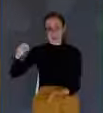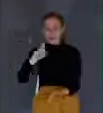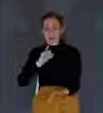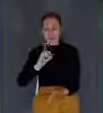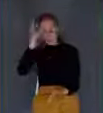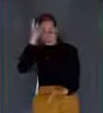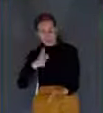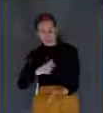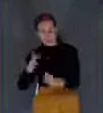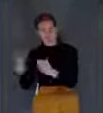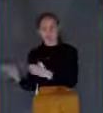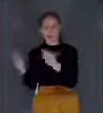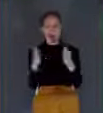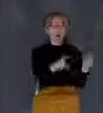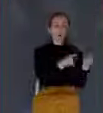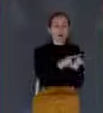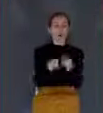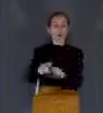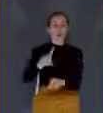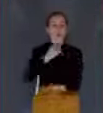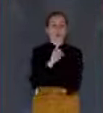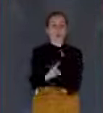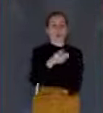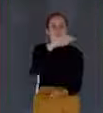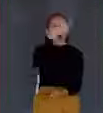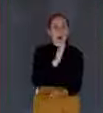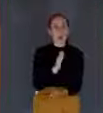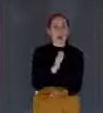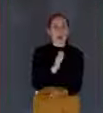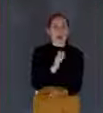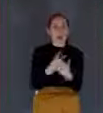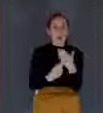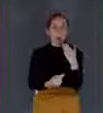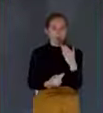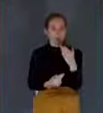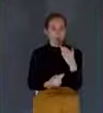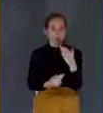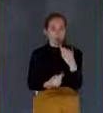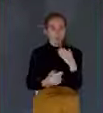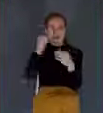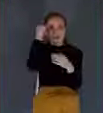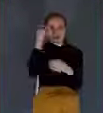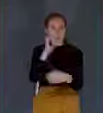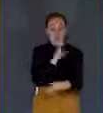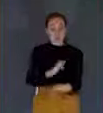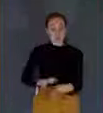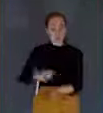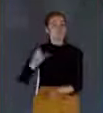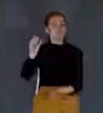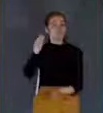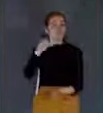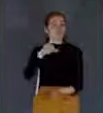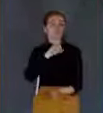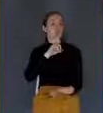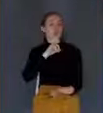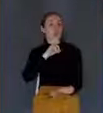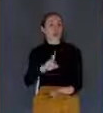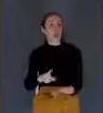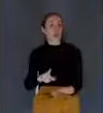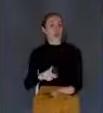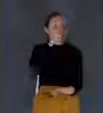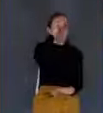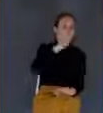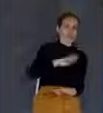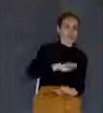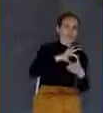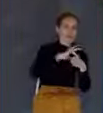man, and truly God. That's the idea here that Christ is truly man and he's truly God. Christ